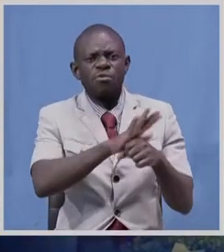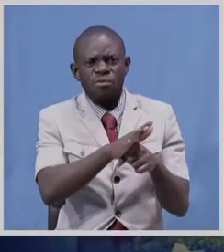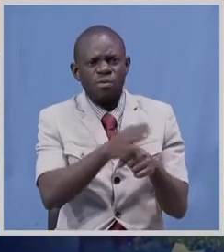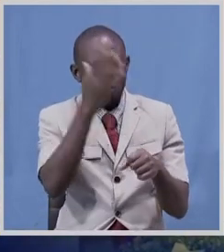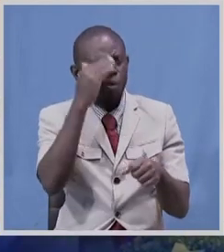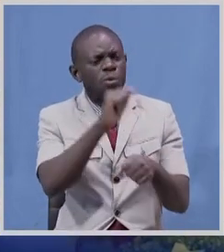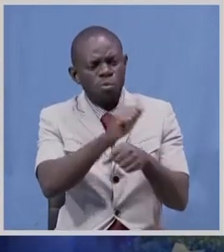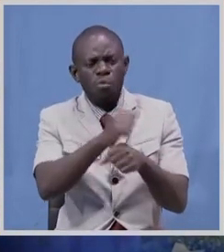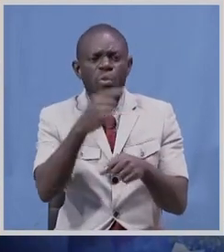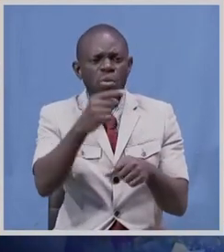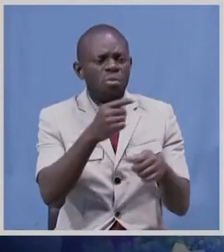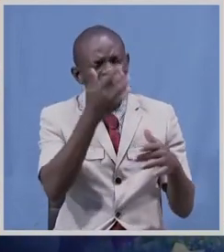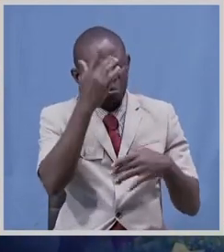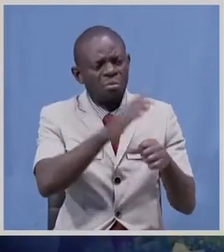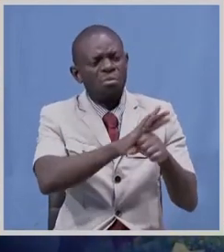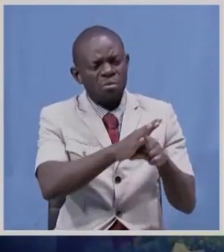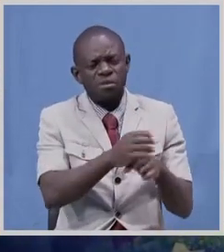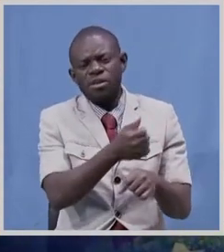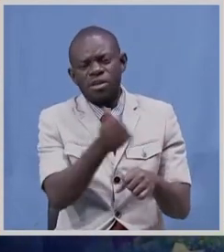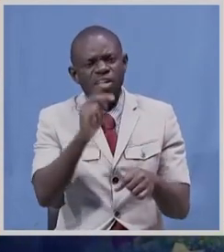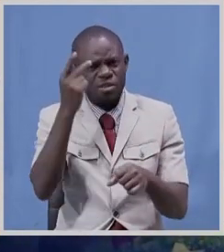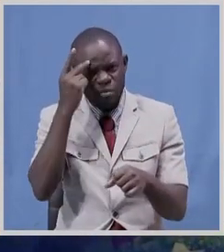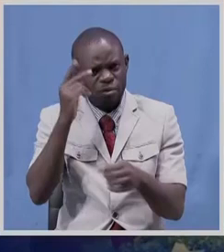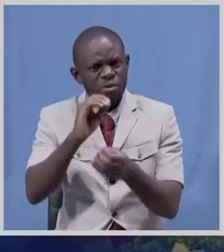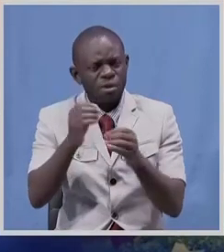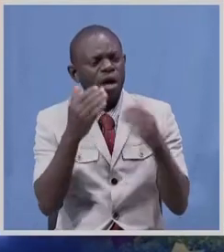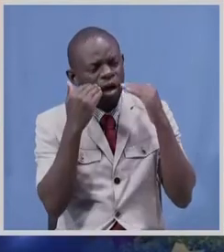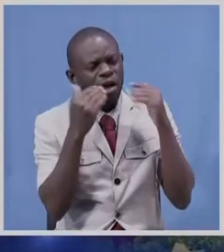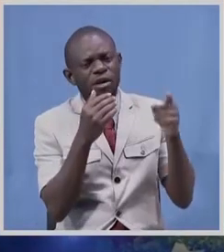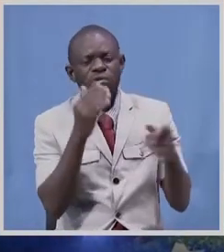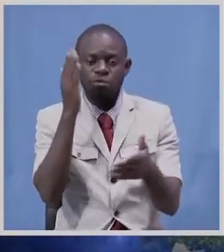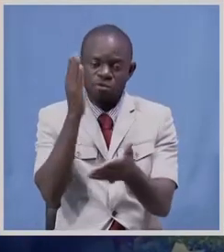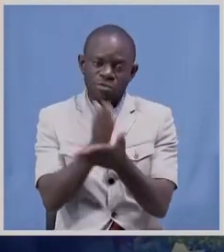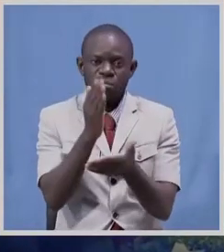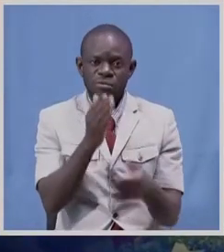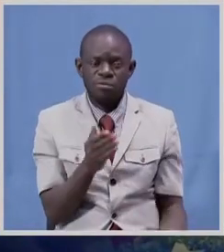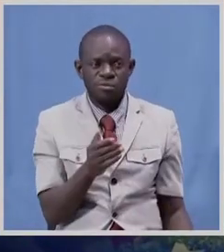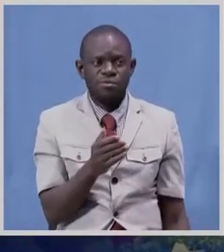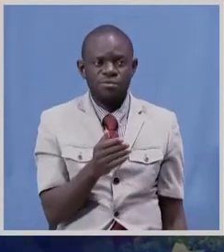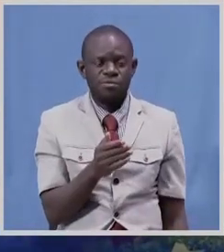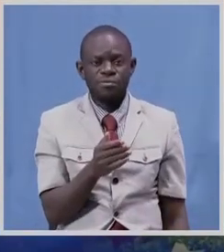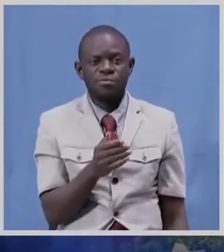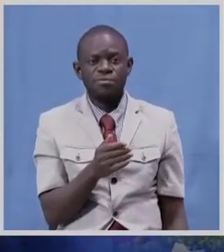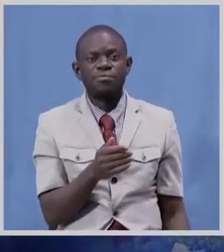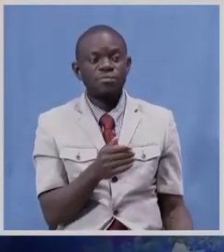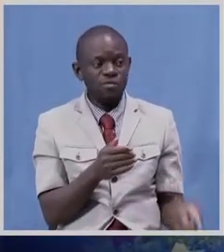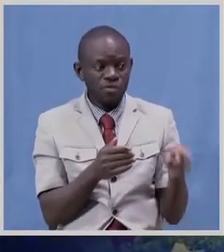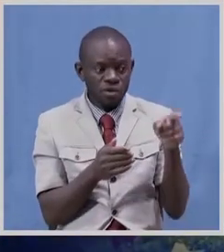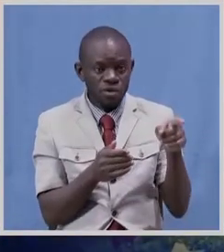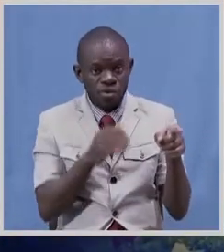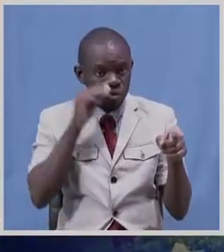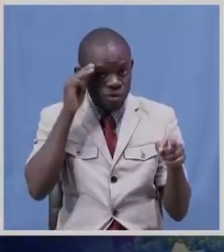citizen deserves to commend them for their sacrifice and i'm talking about honorable dr chitaru chilufa